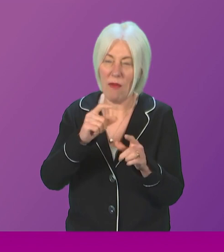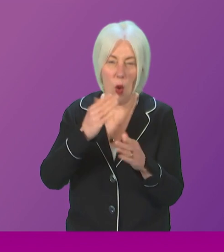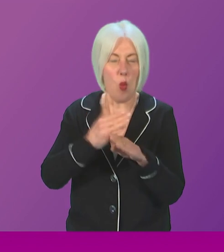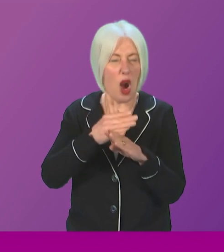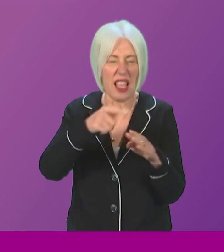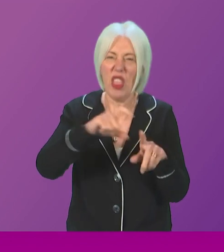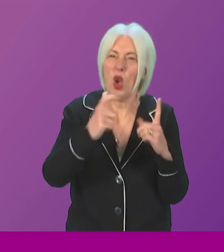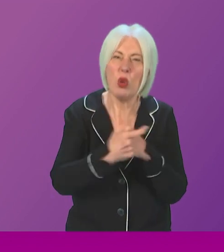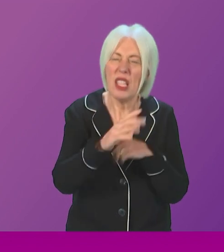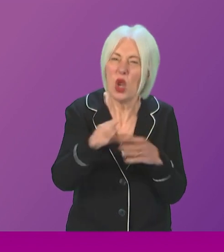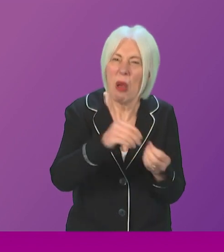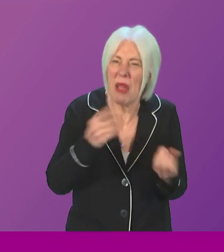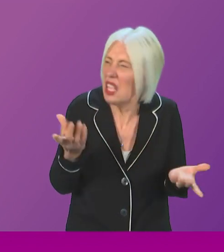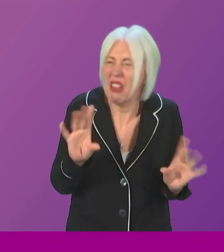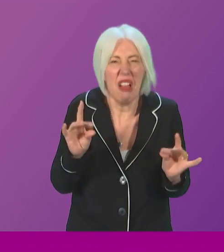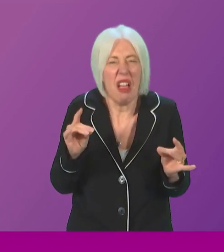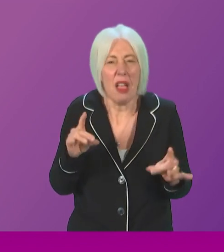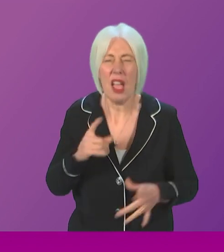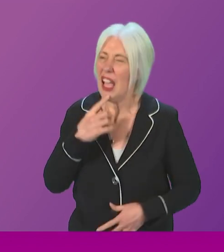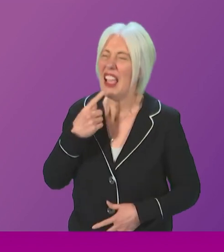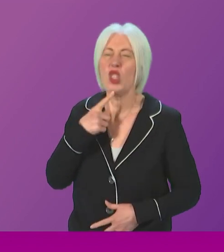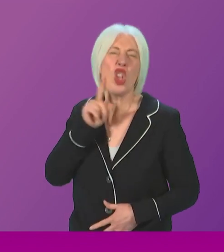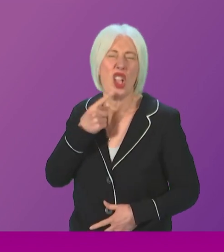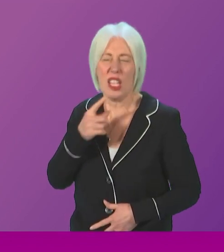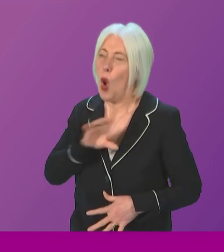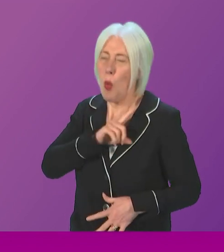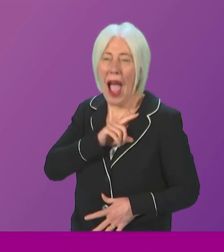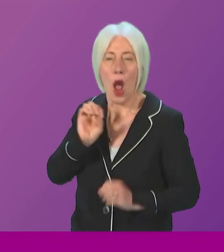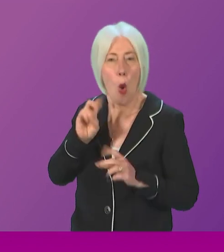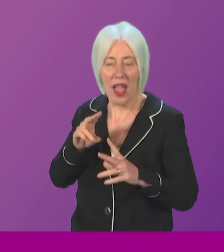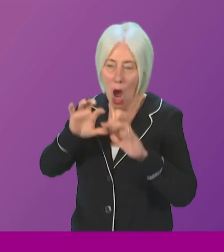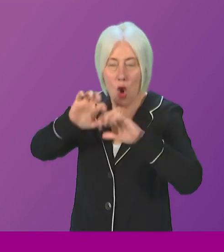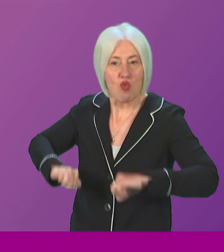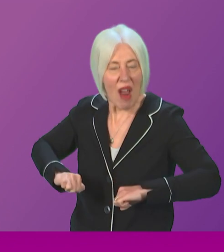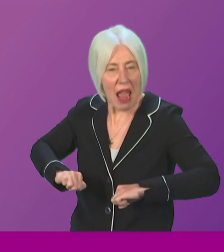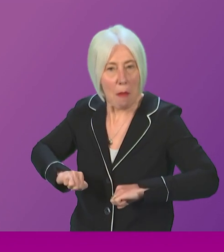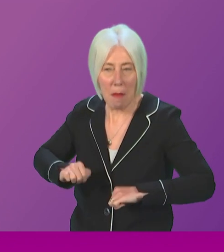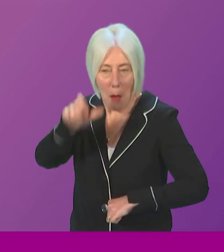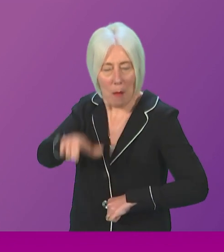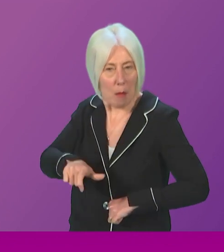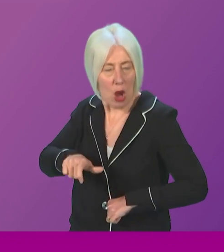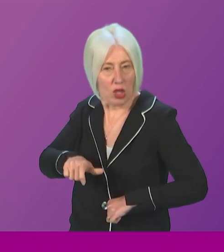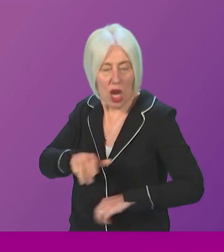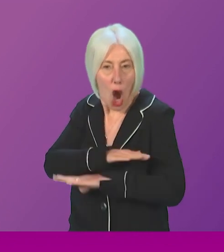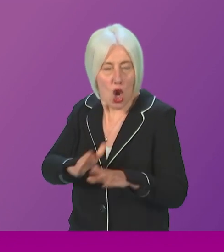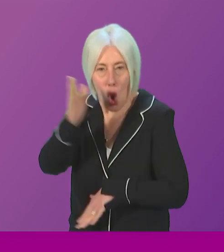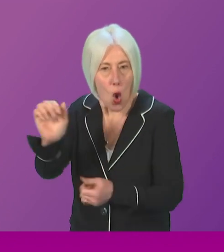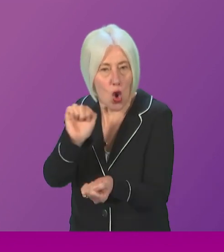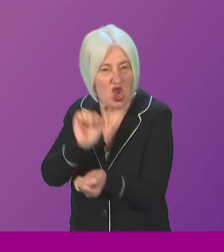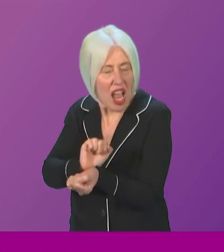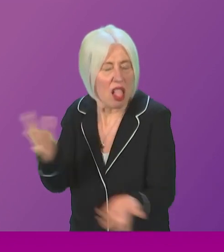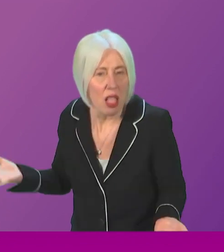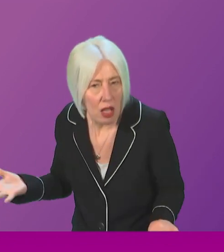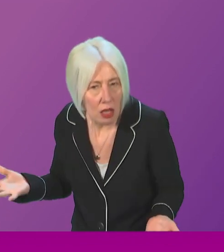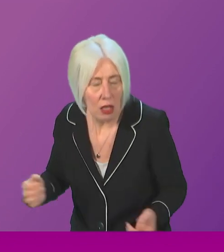final line was, why is it okay to rape anyone and not go to jail? The First Minister seems